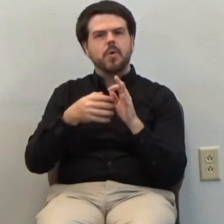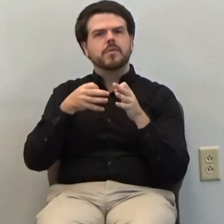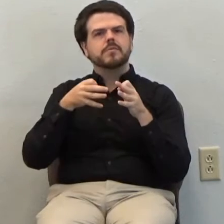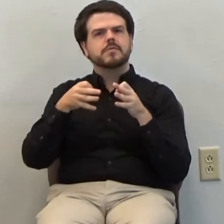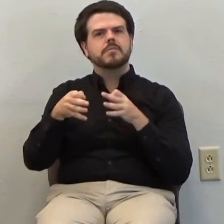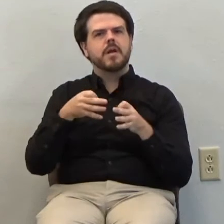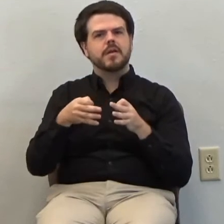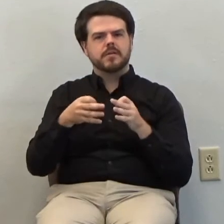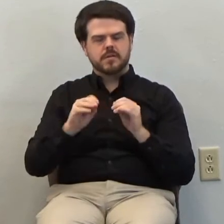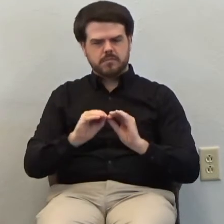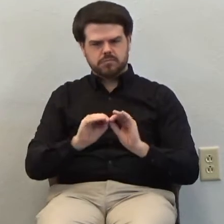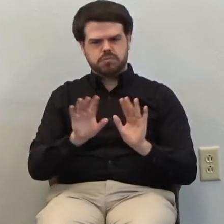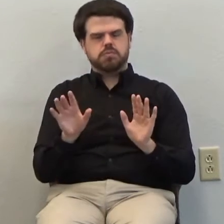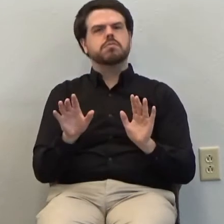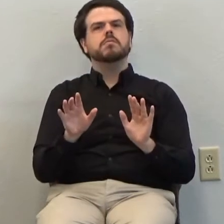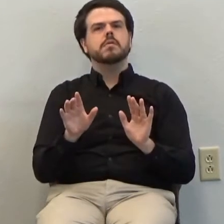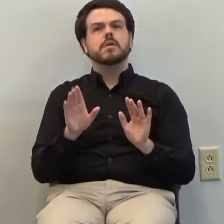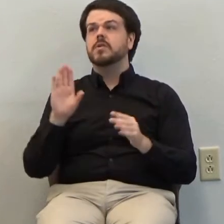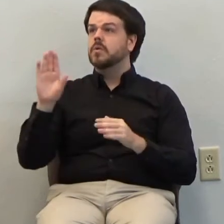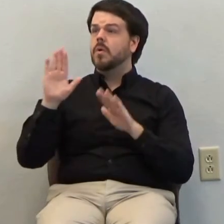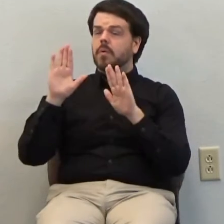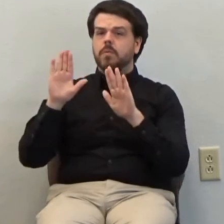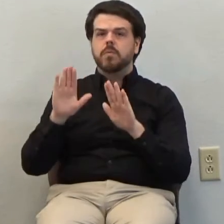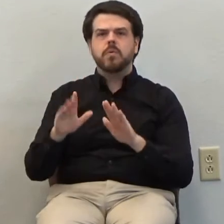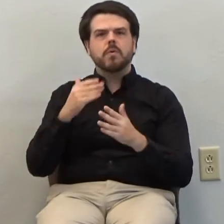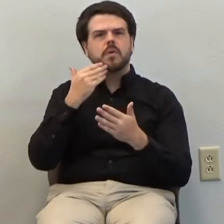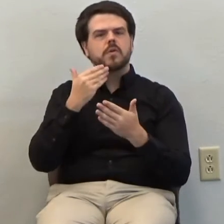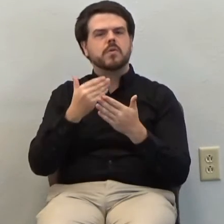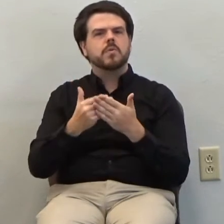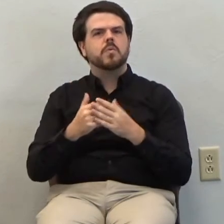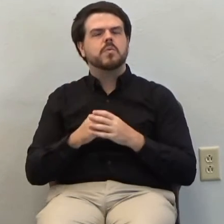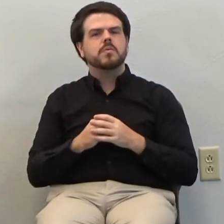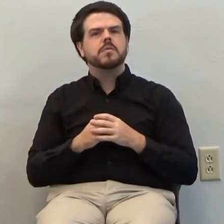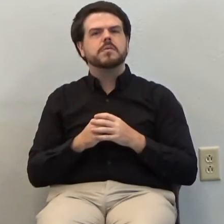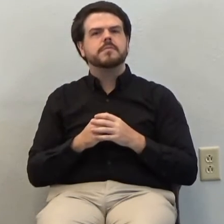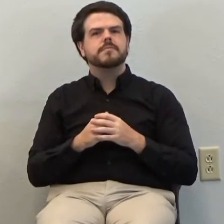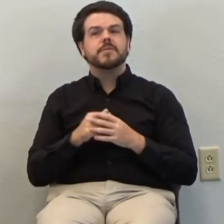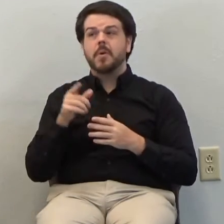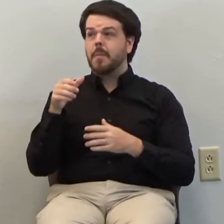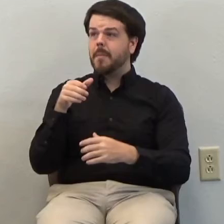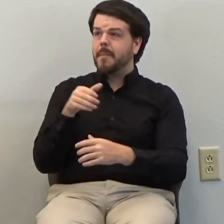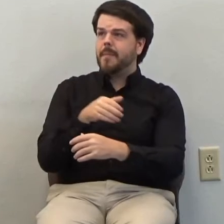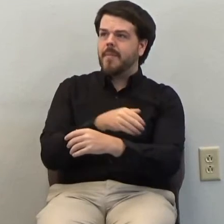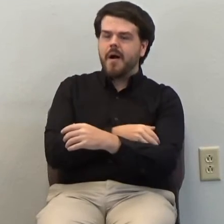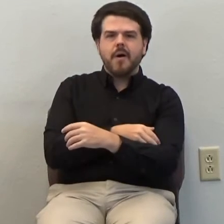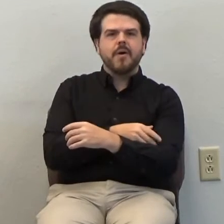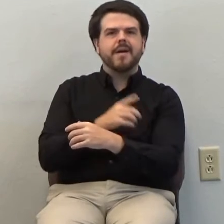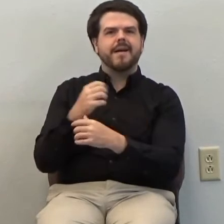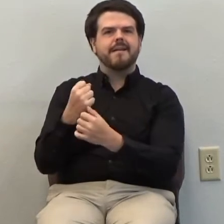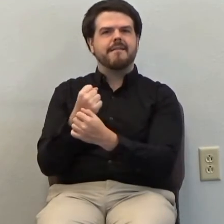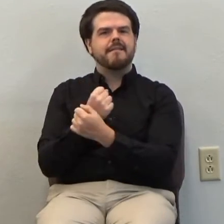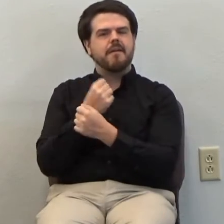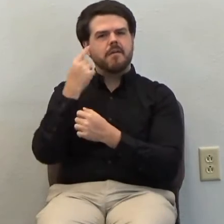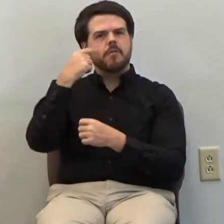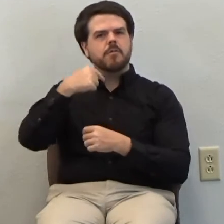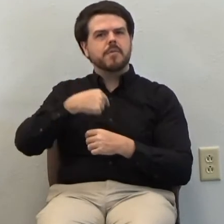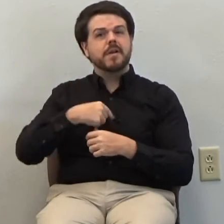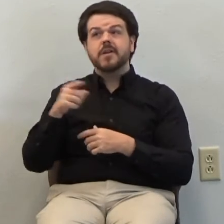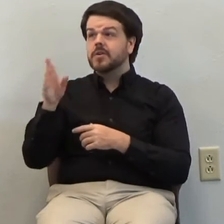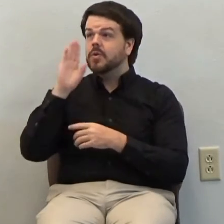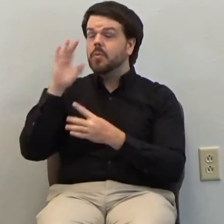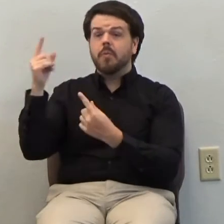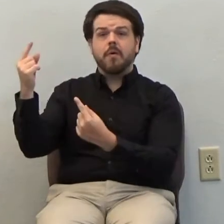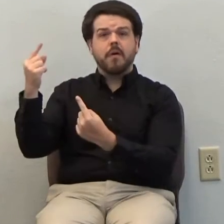Revealing Your divine goodness, Your power, and the love that You have for me because You will come